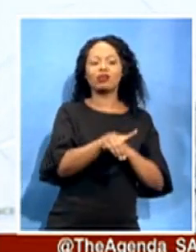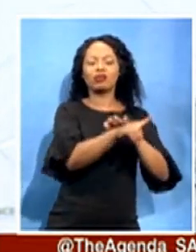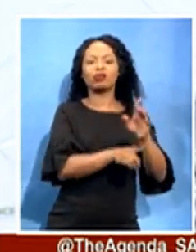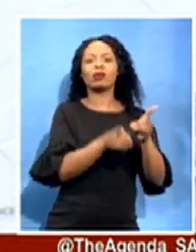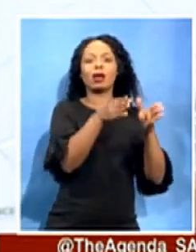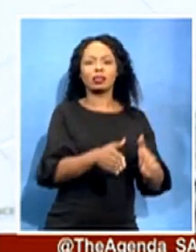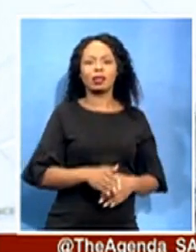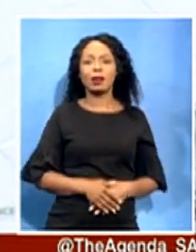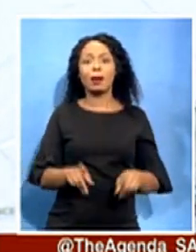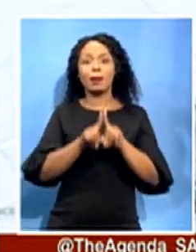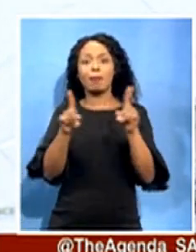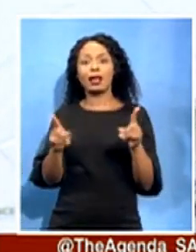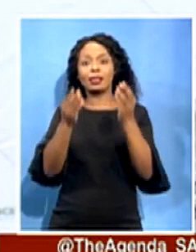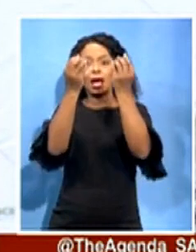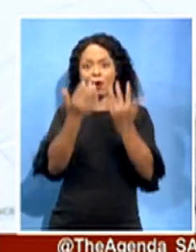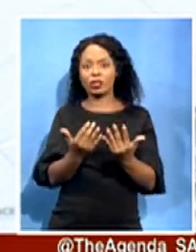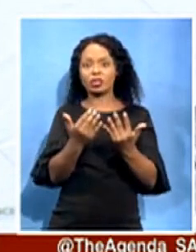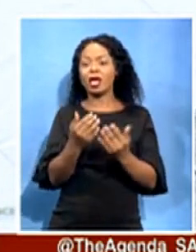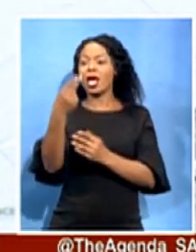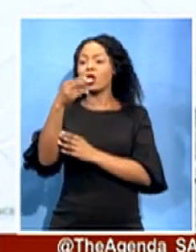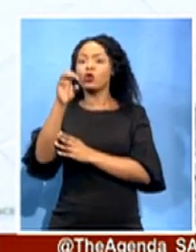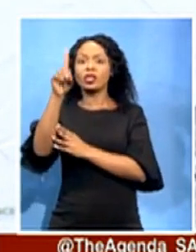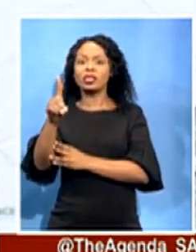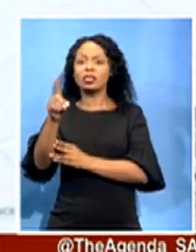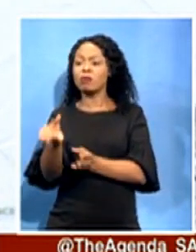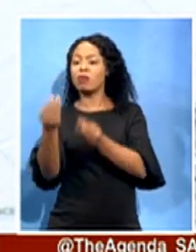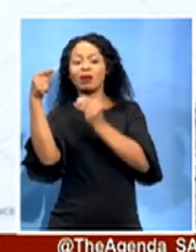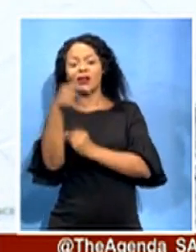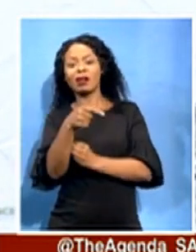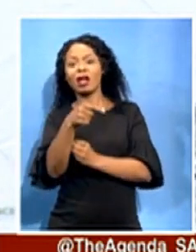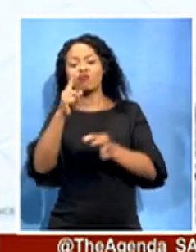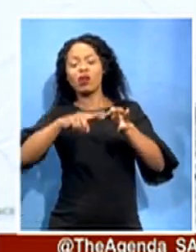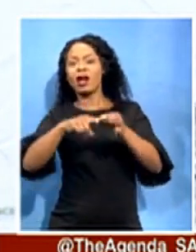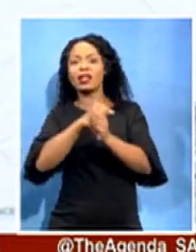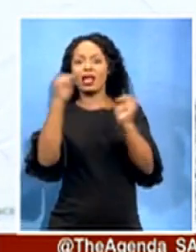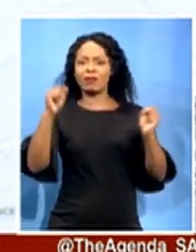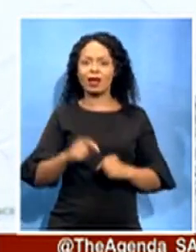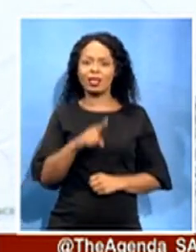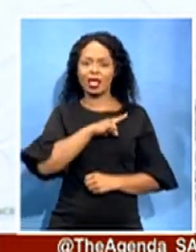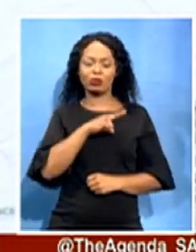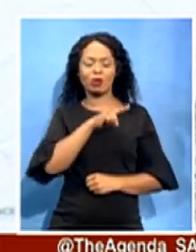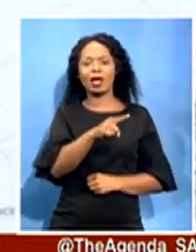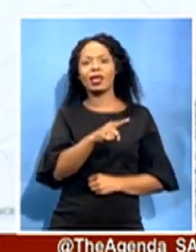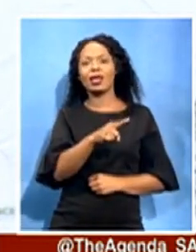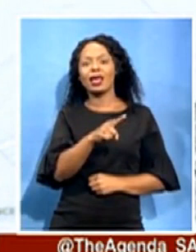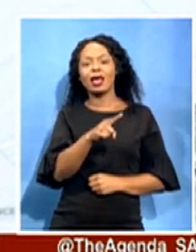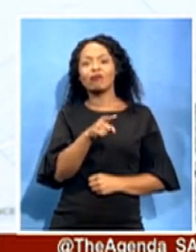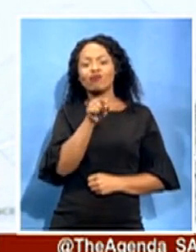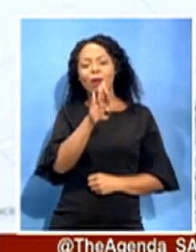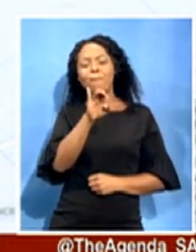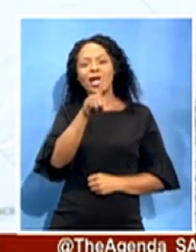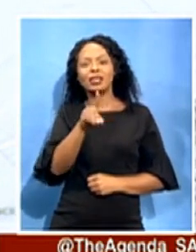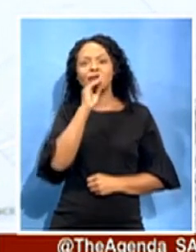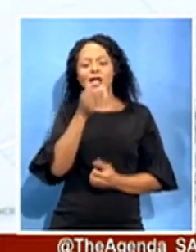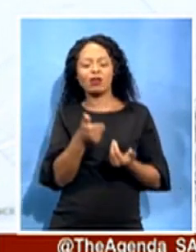because the bids were splitted. And that's why we're saying it was indeed intentional. That Boniwe Rehabilitation